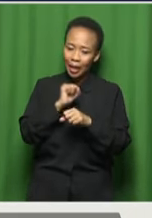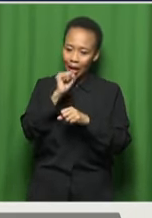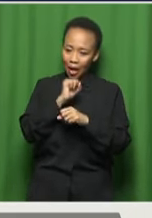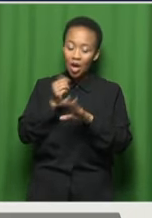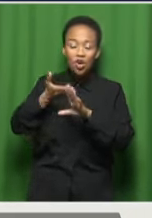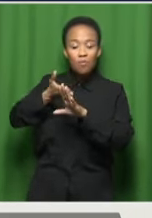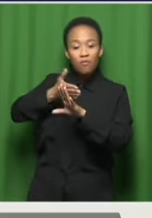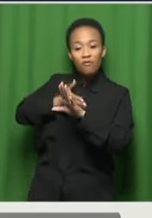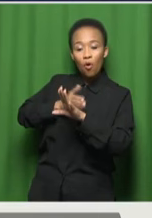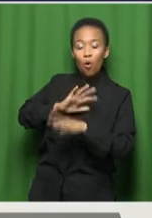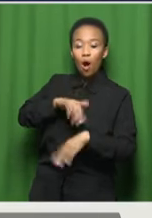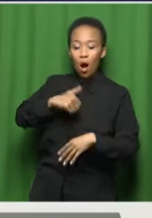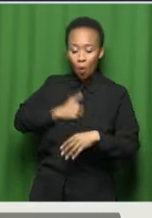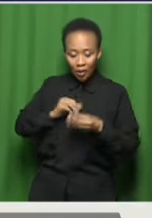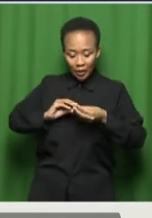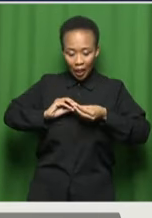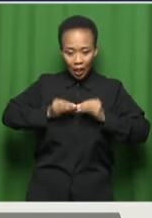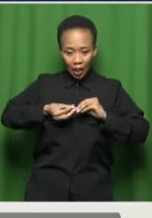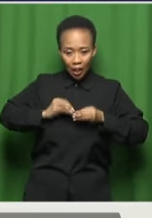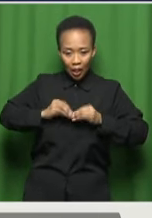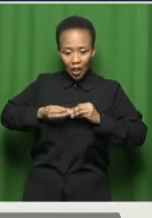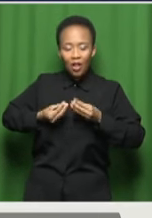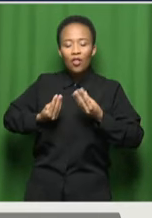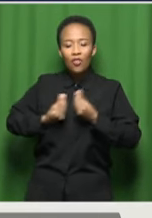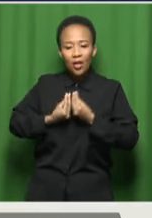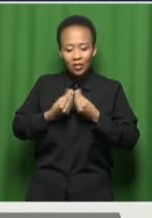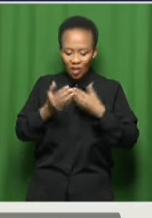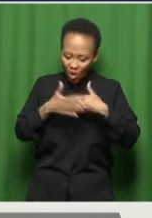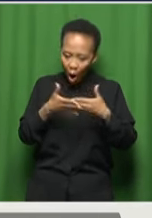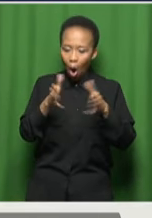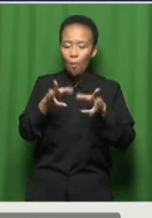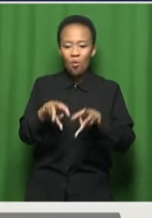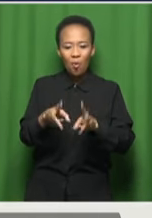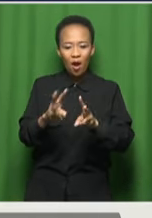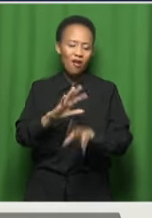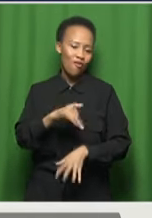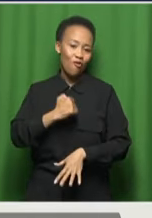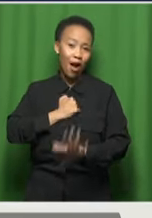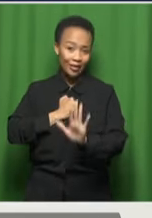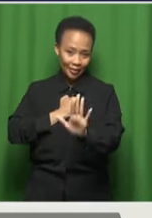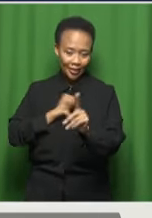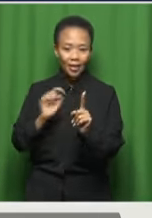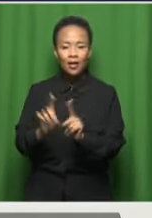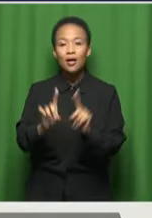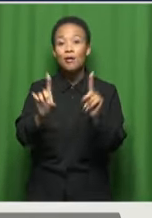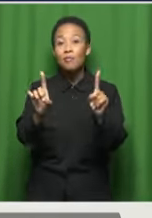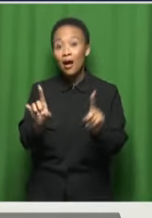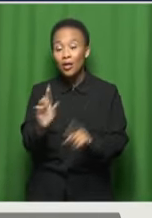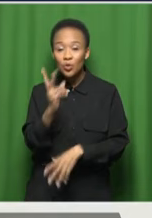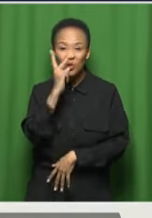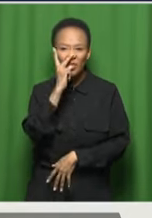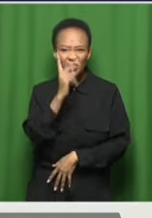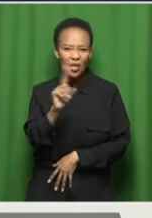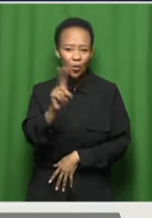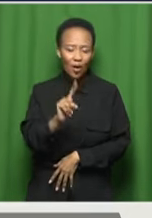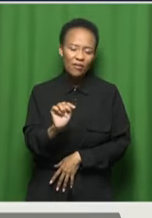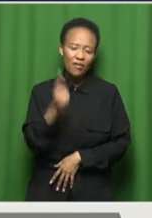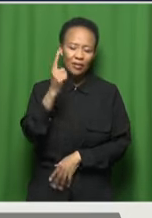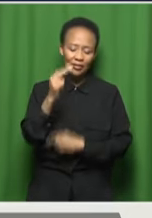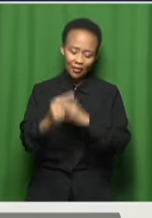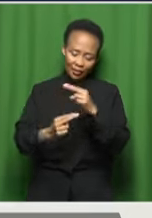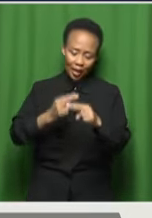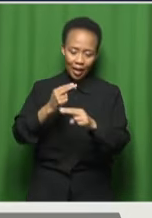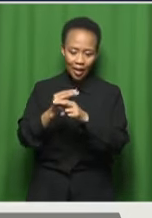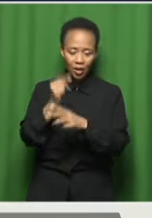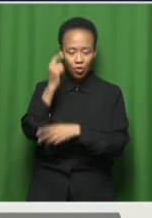route. But then in terms of staying true to our roots, what we see a lot is, um, first of all, reimagination of